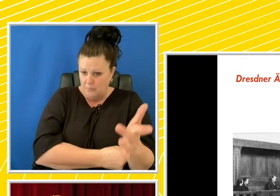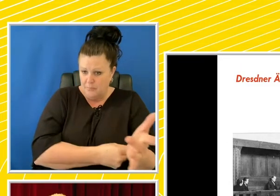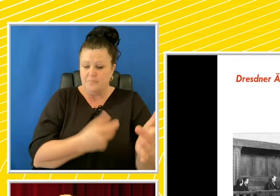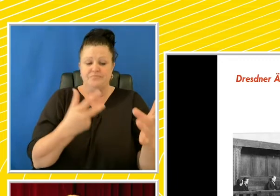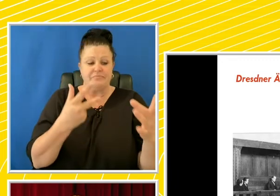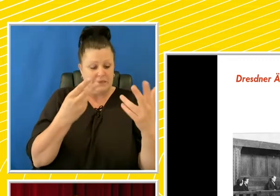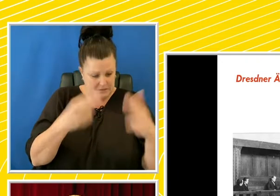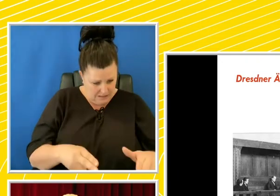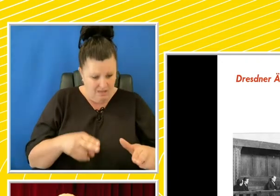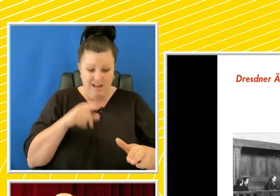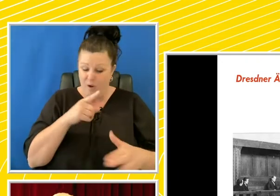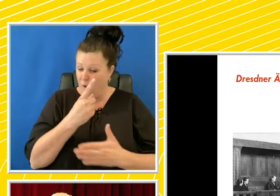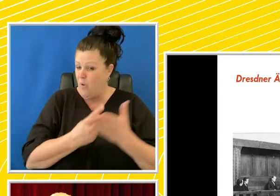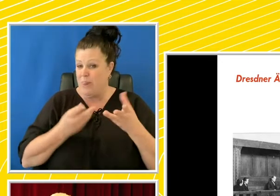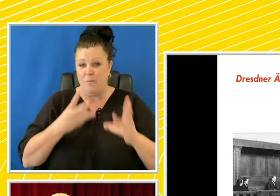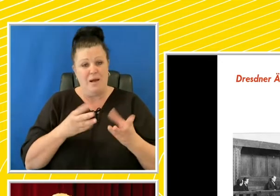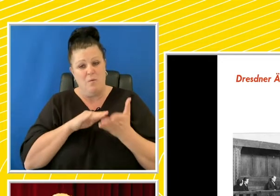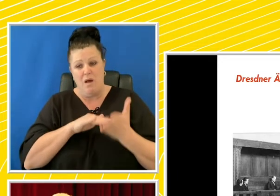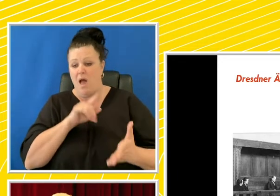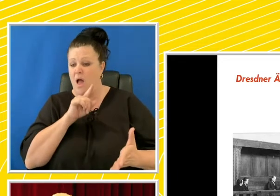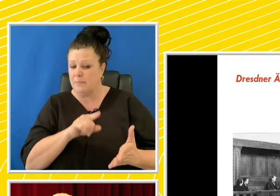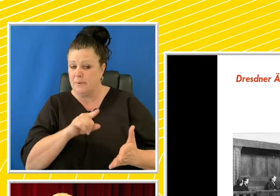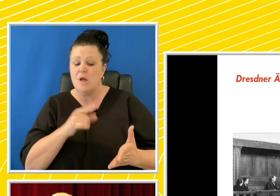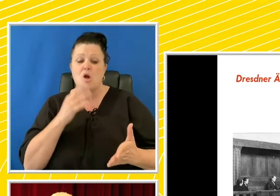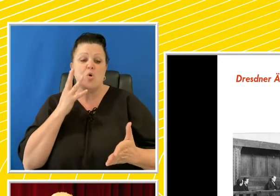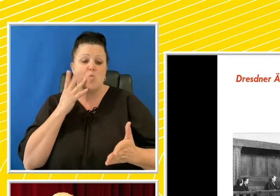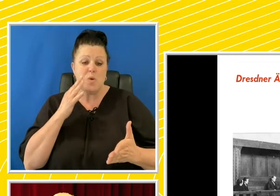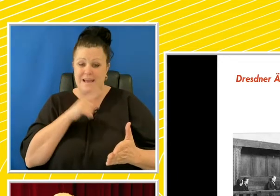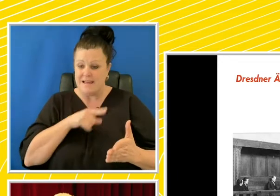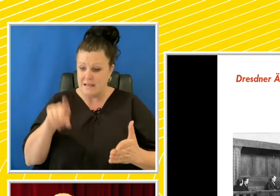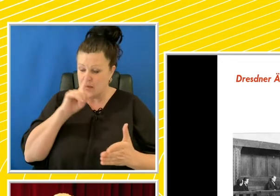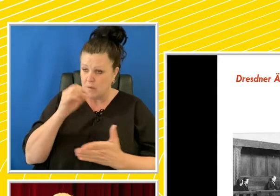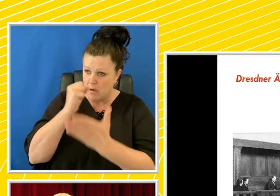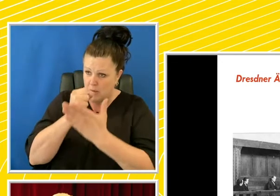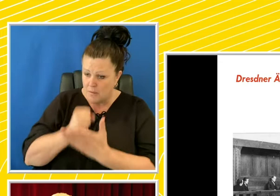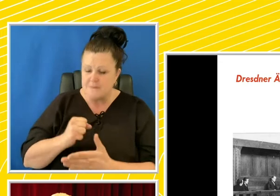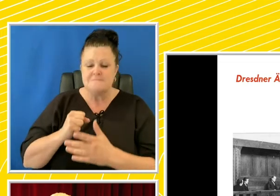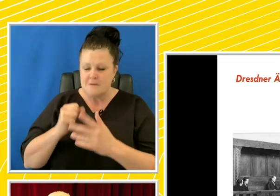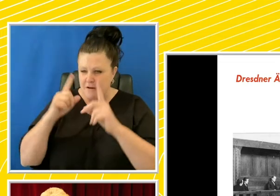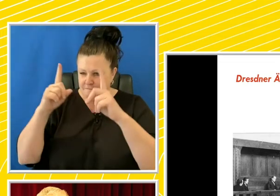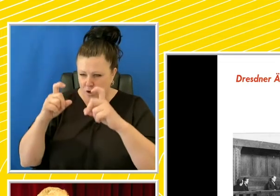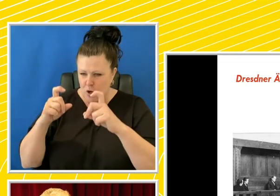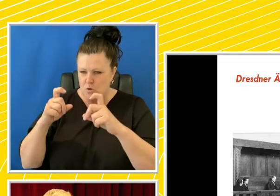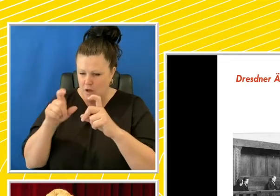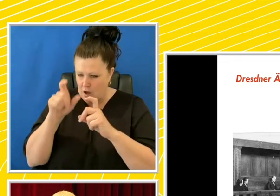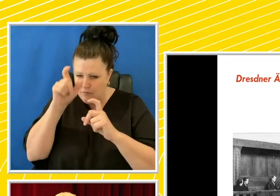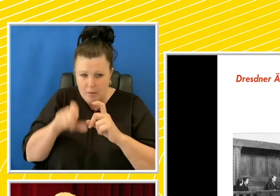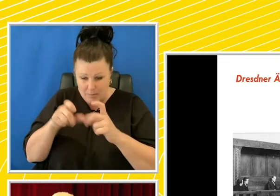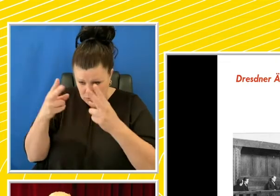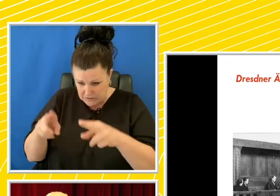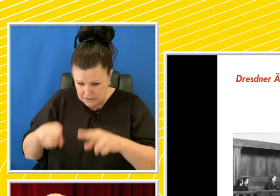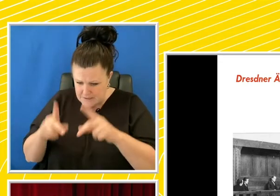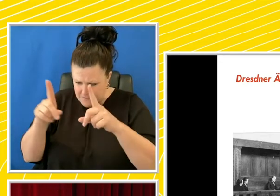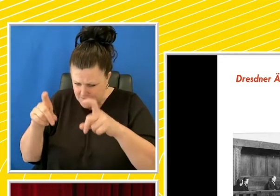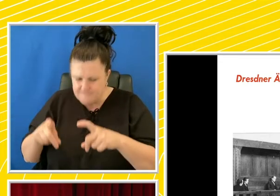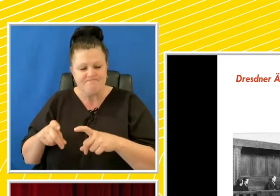the files of patients murdered in the various sites in the conkin mortar, he was convinced by examining many of the photos of the victims that this was the correct course of action.